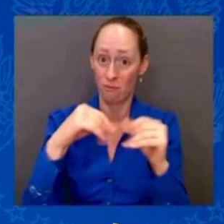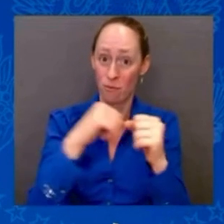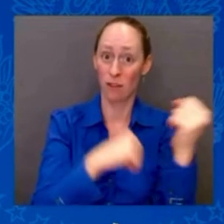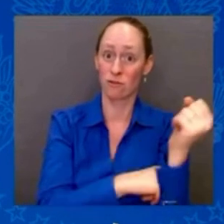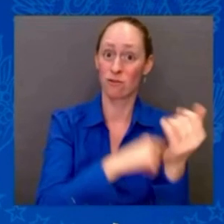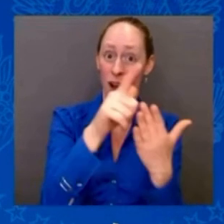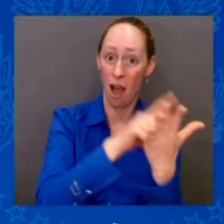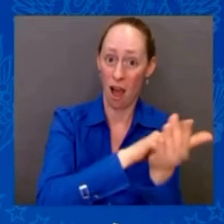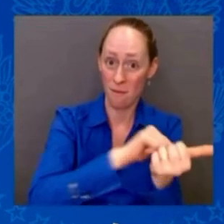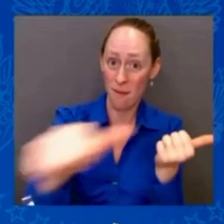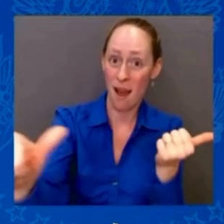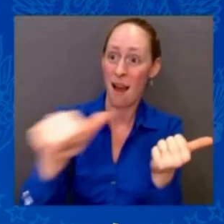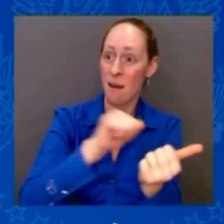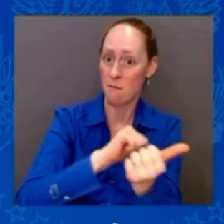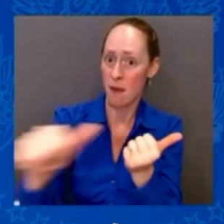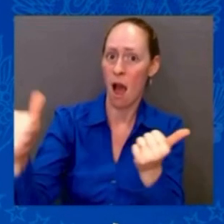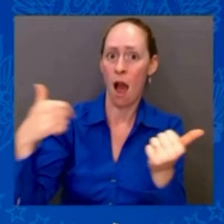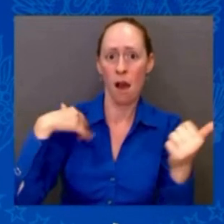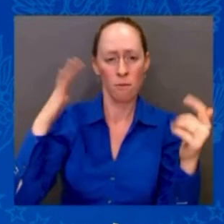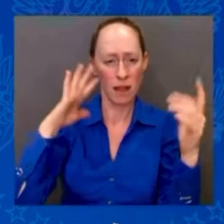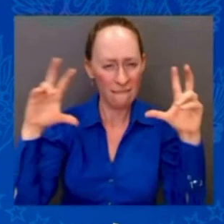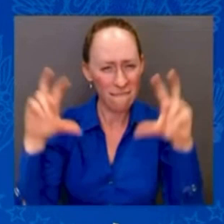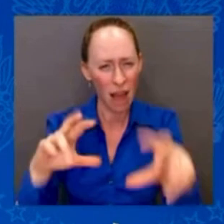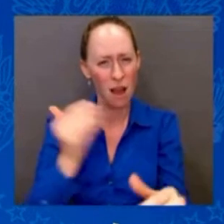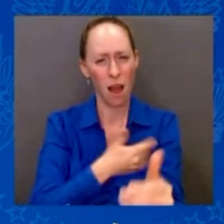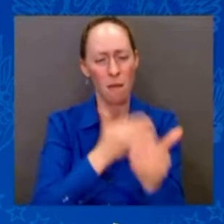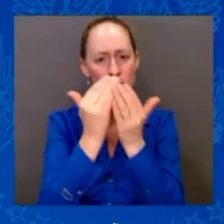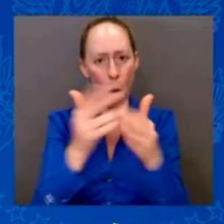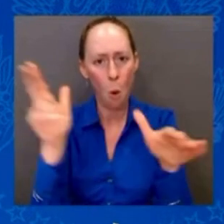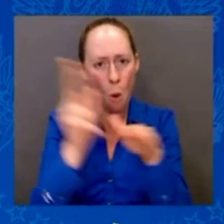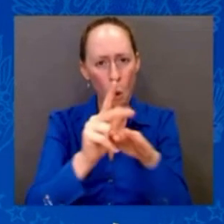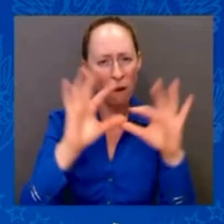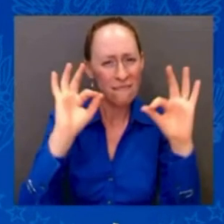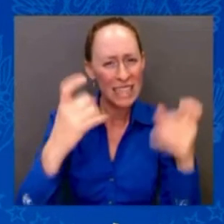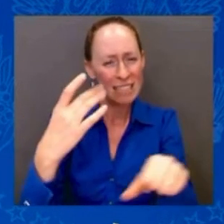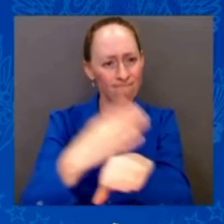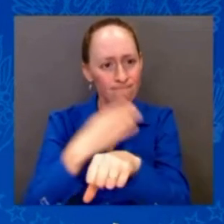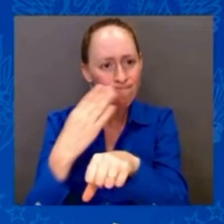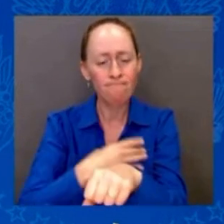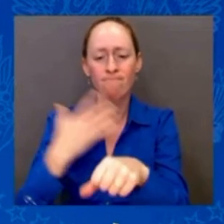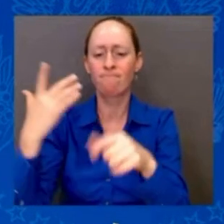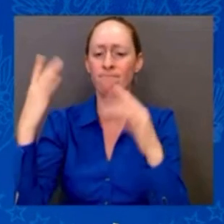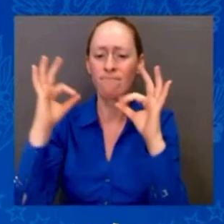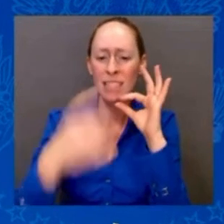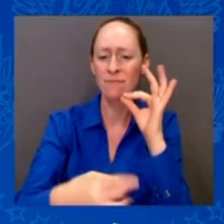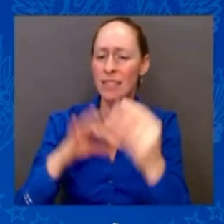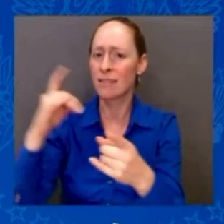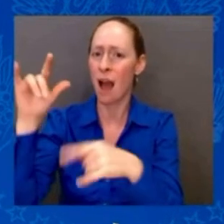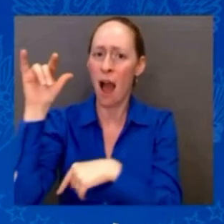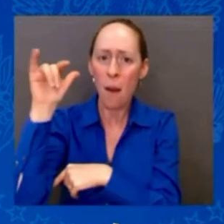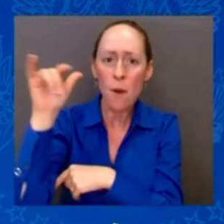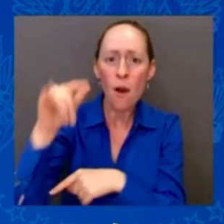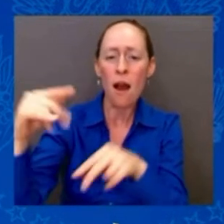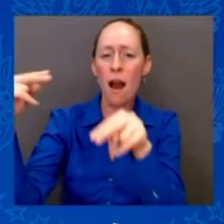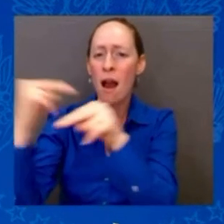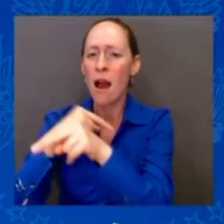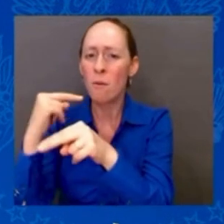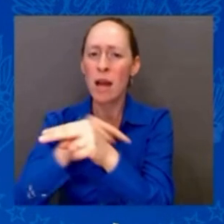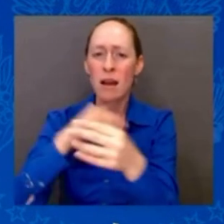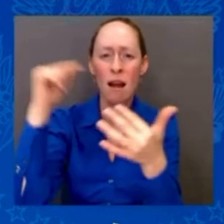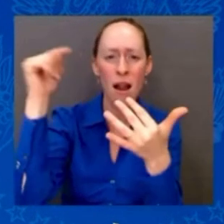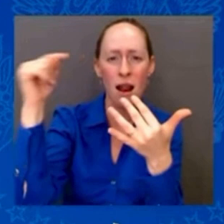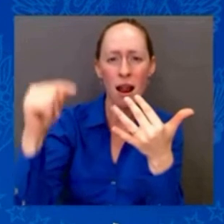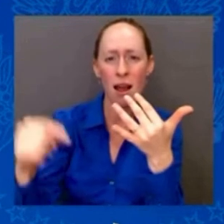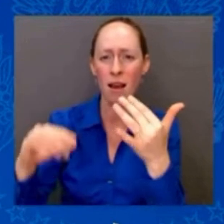recognizes the vital role of modern, resilient infrastructure in reducing costs for American families and